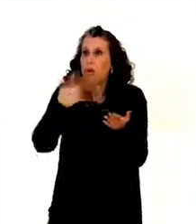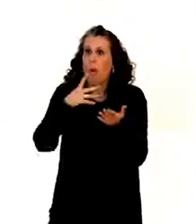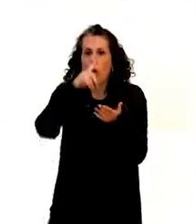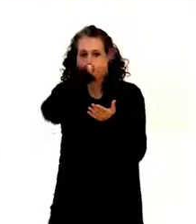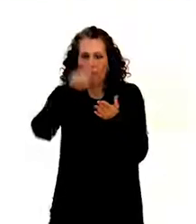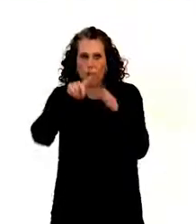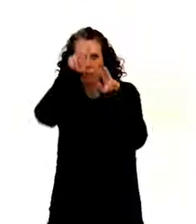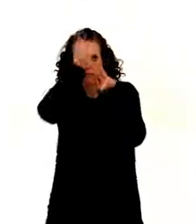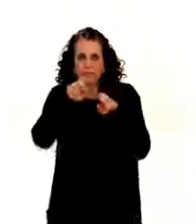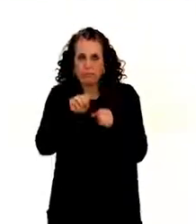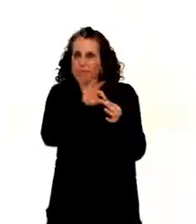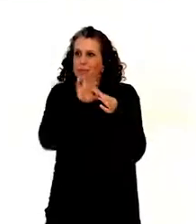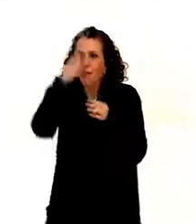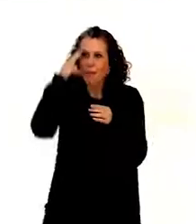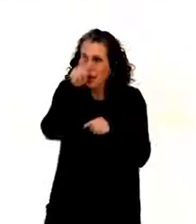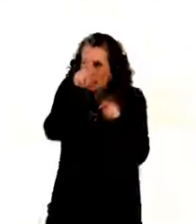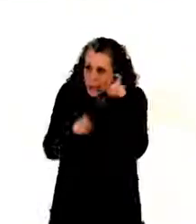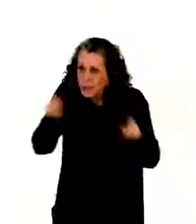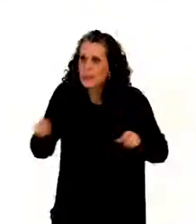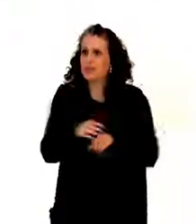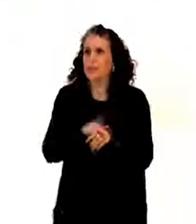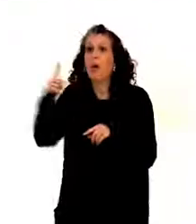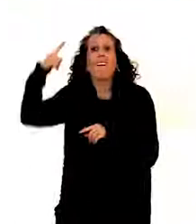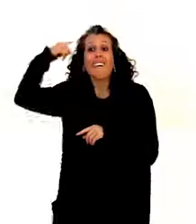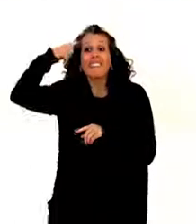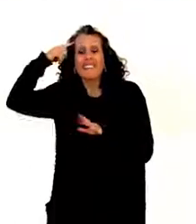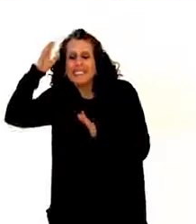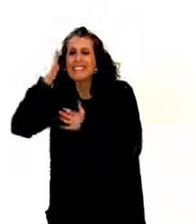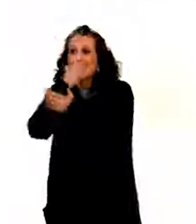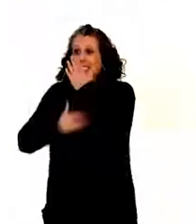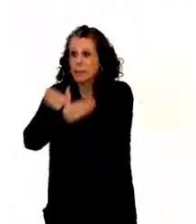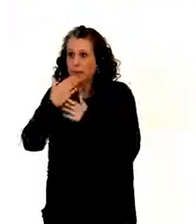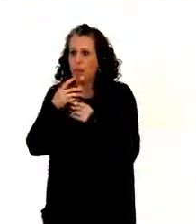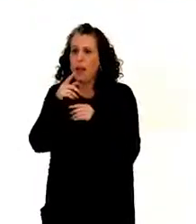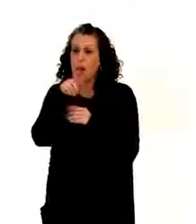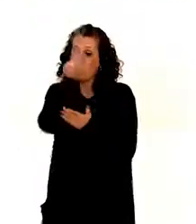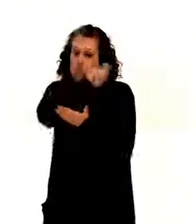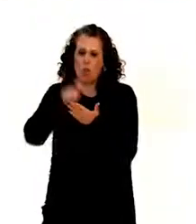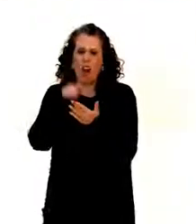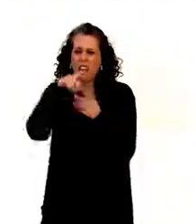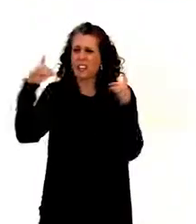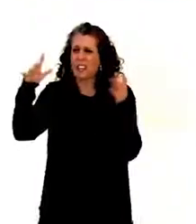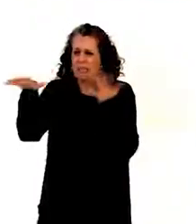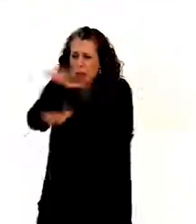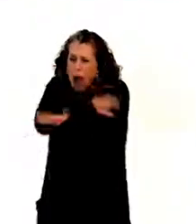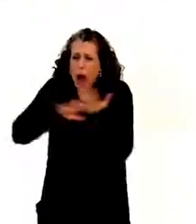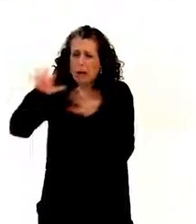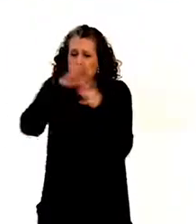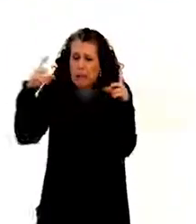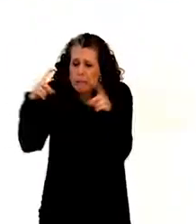And persons with intellectual disabilities, easy to understand, plain language documents. And actually, in committee,